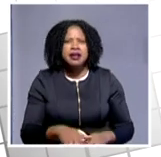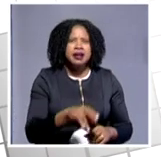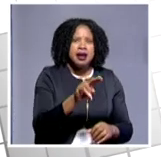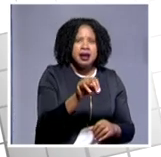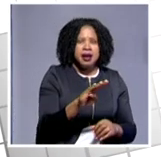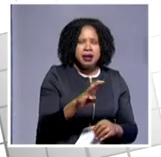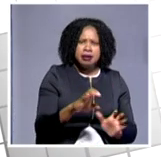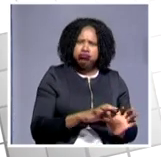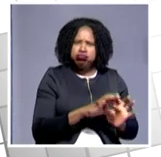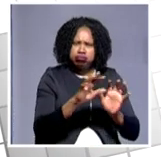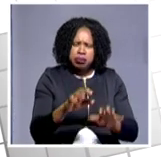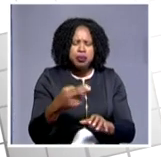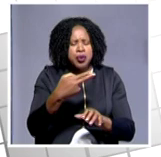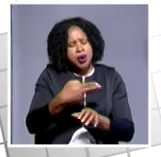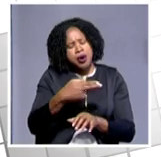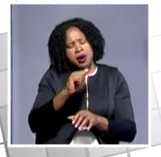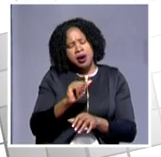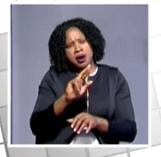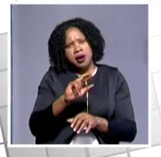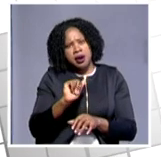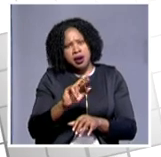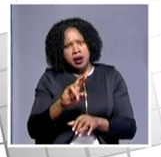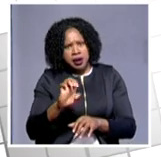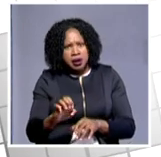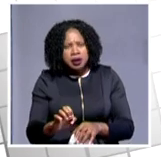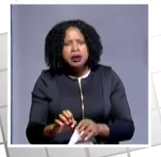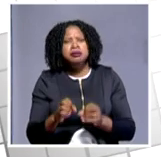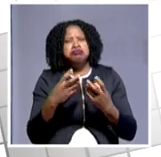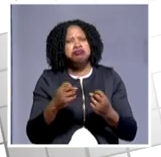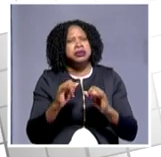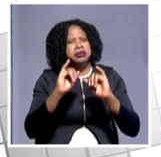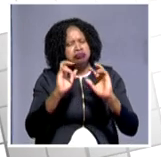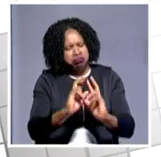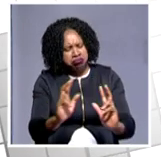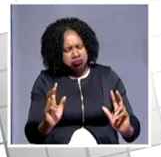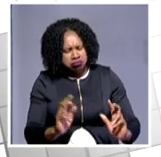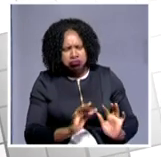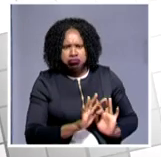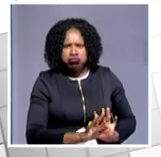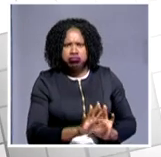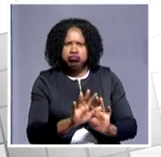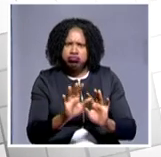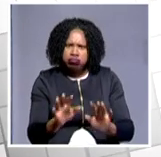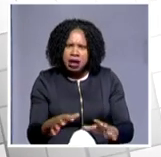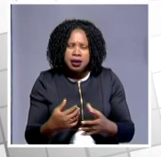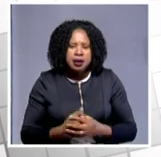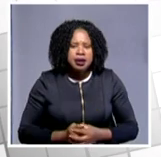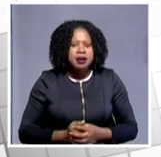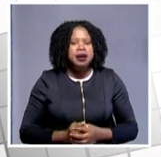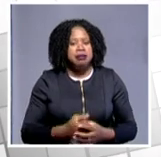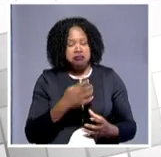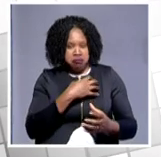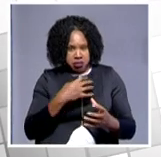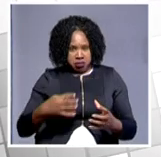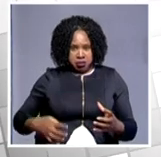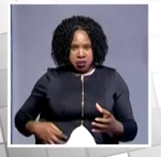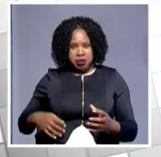Harare, which was close to 100,000 people were present. By popular demand, I was requested again to make a very